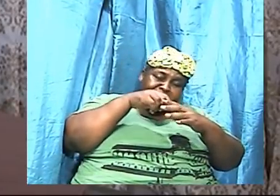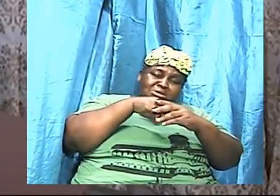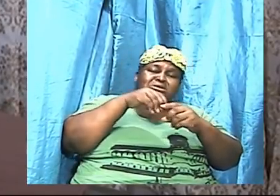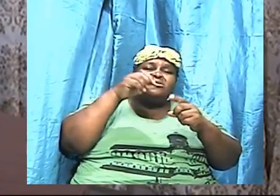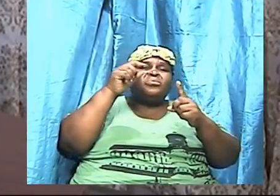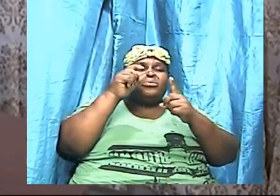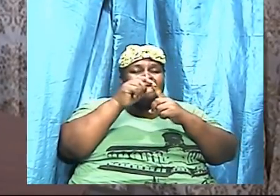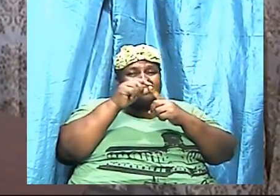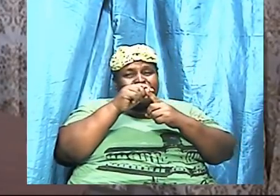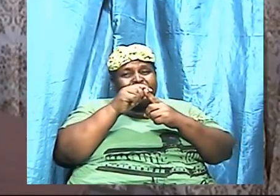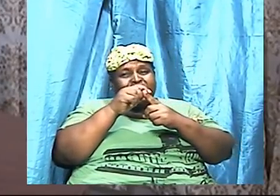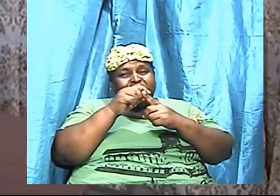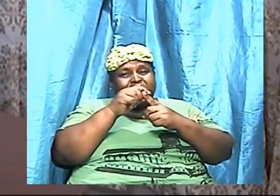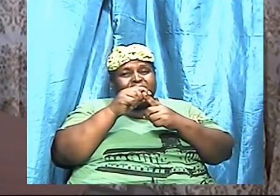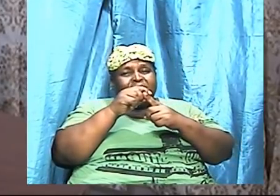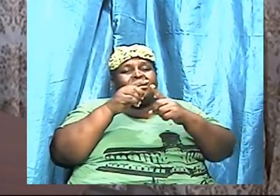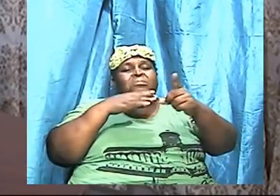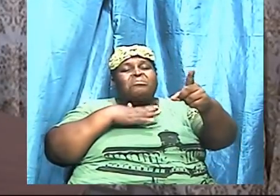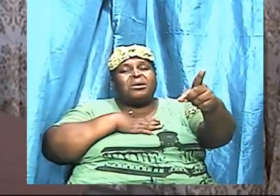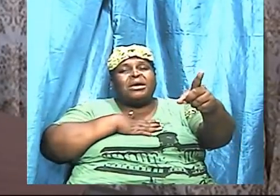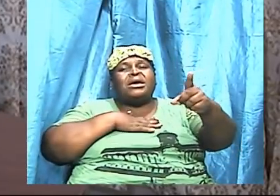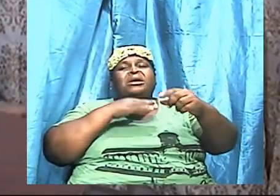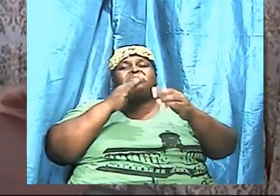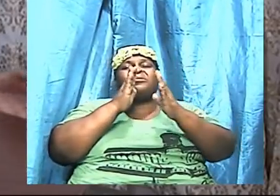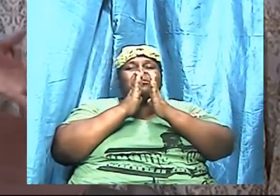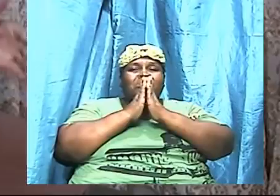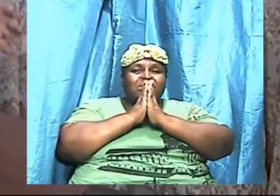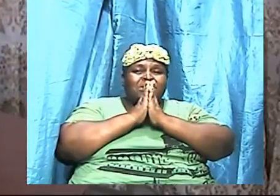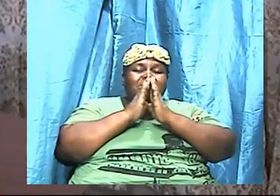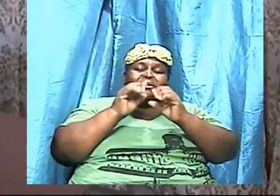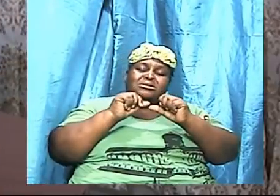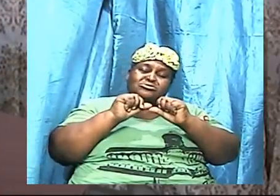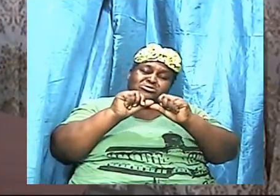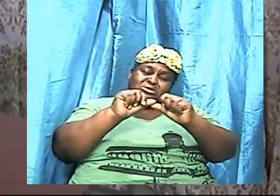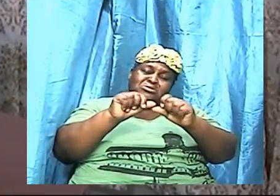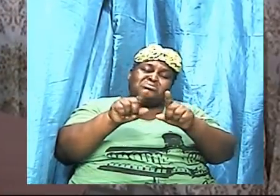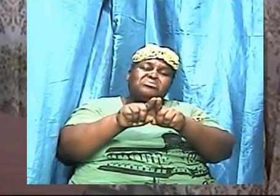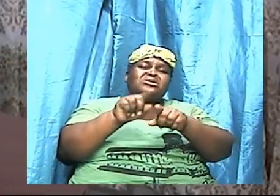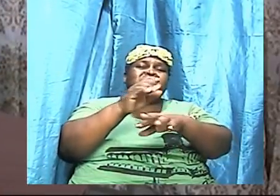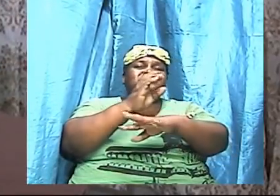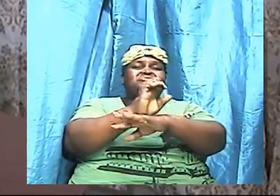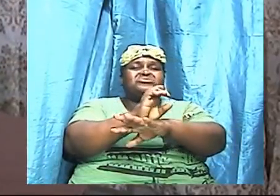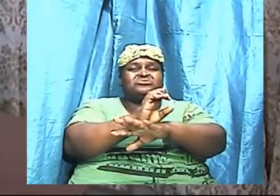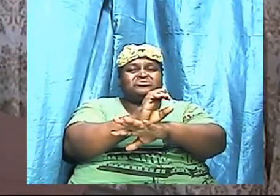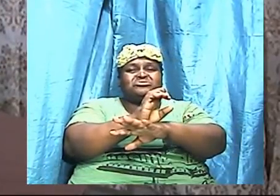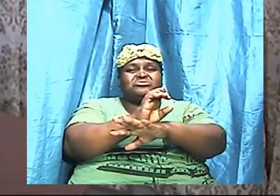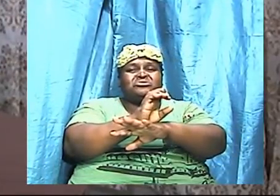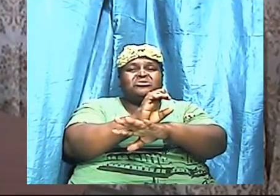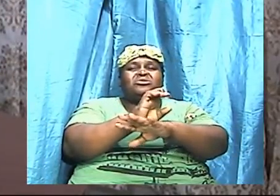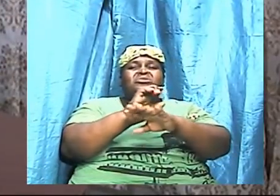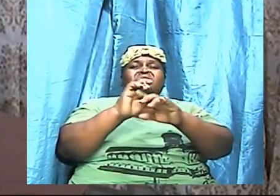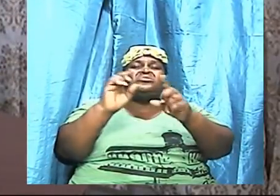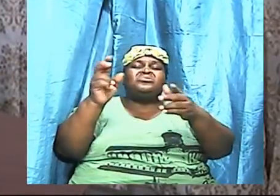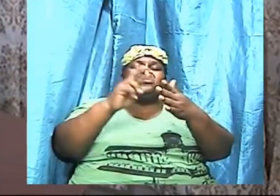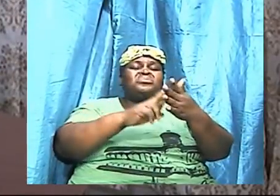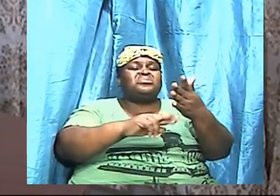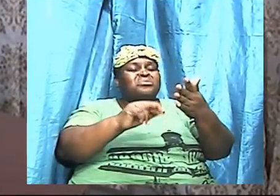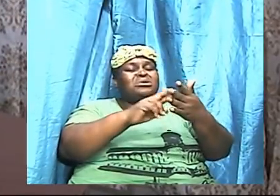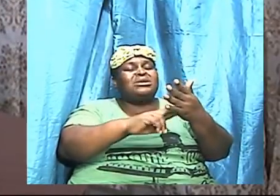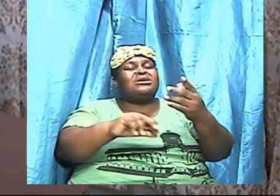we will continue as a church to get into the Word.